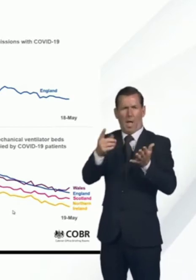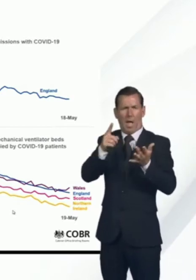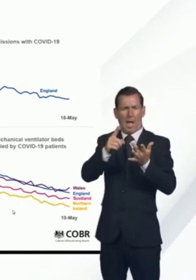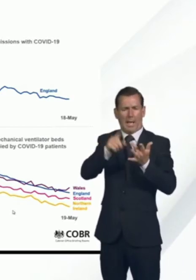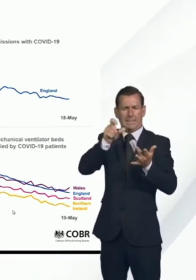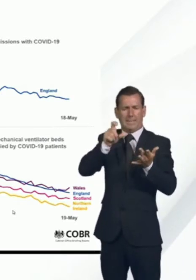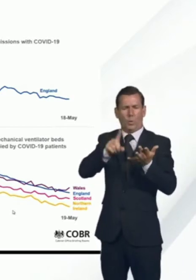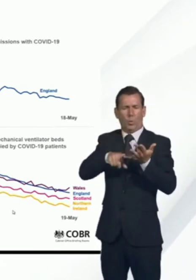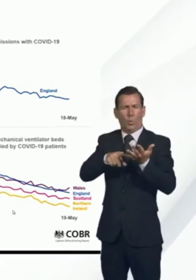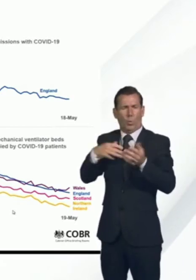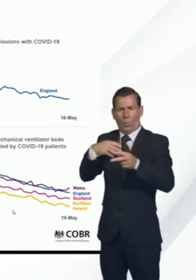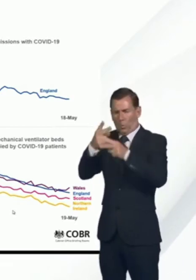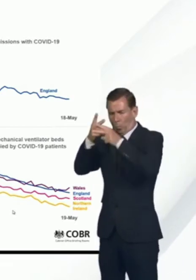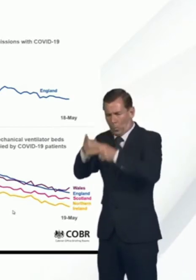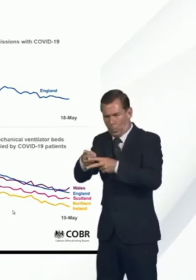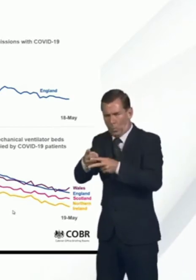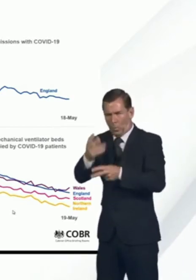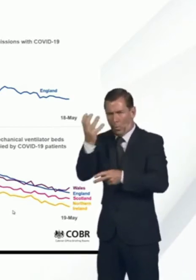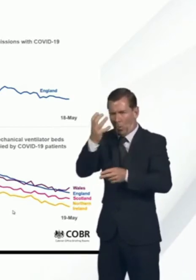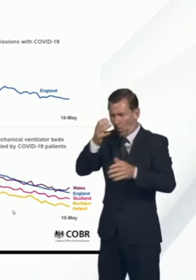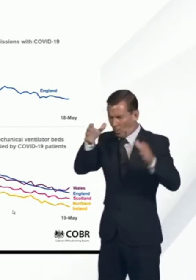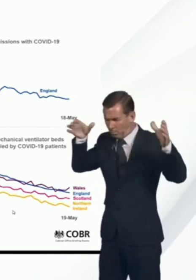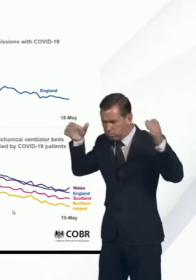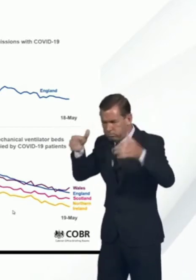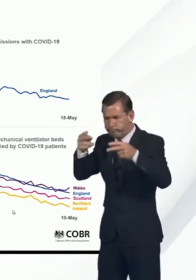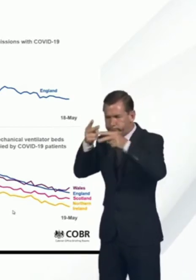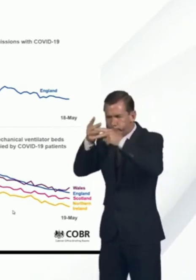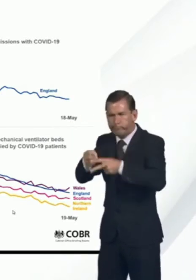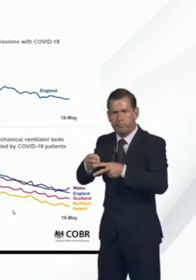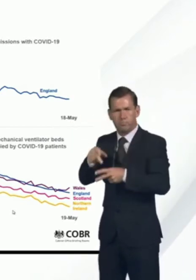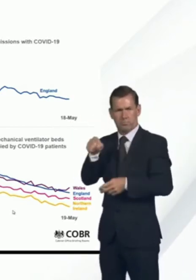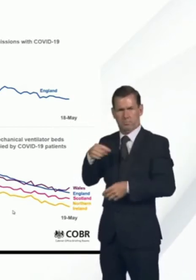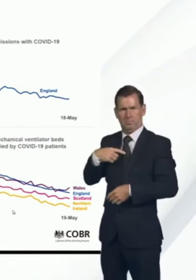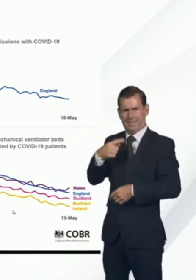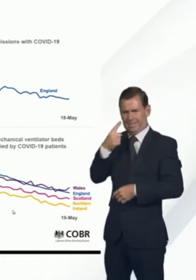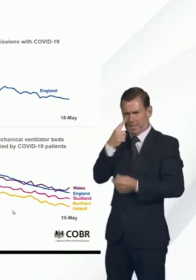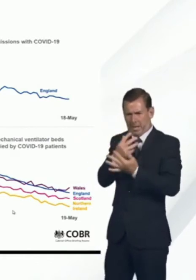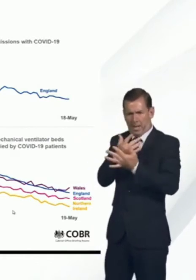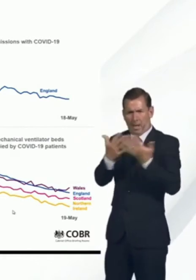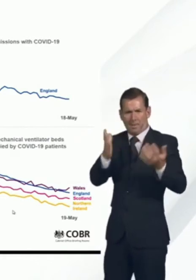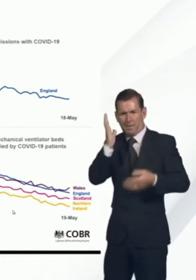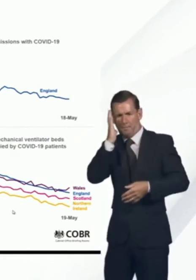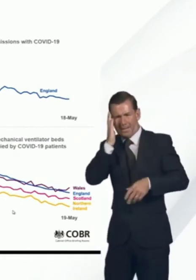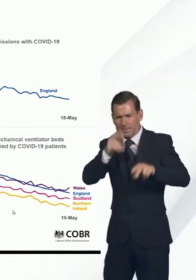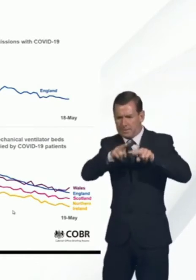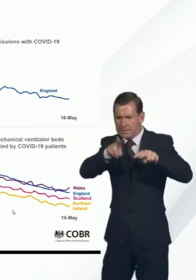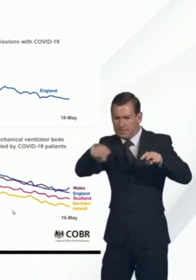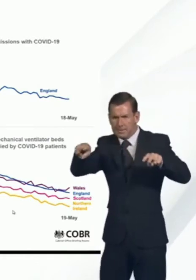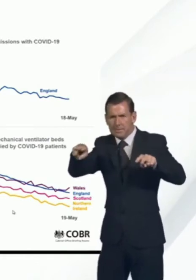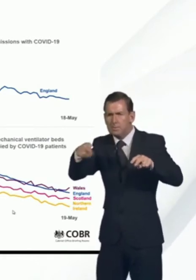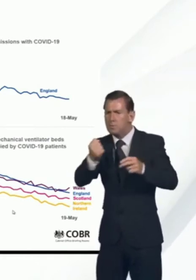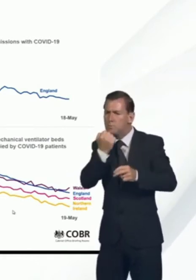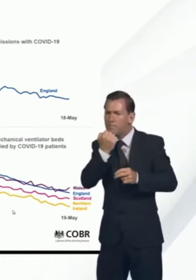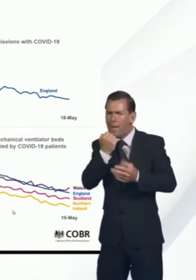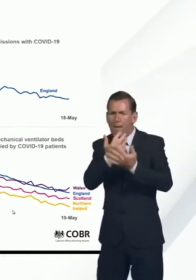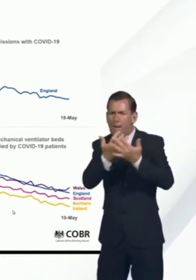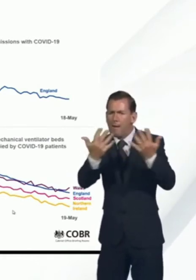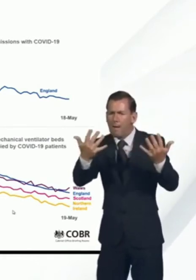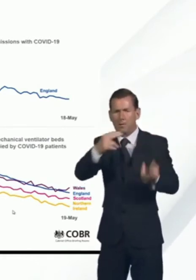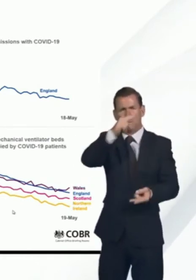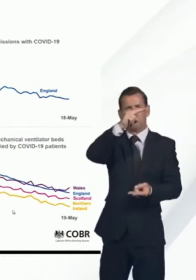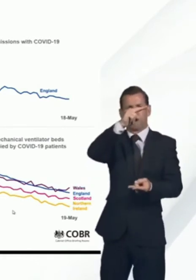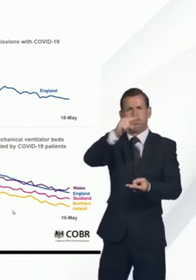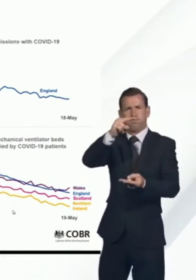those areas that we are using as part of our expanded capacity to do this. And you can see again that that number is falling